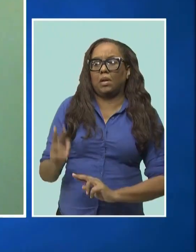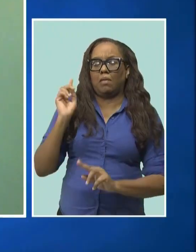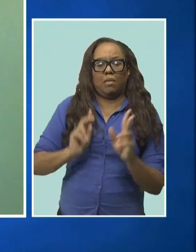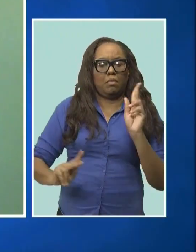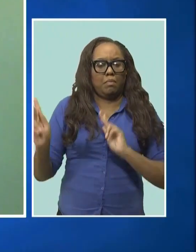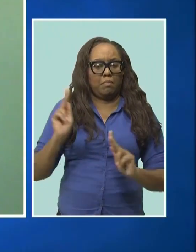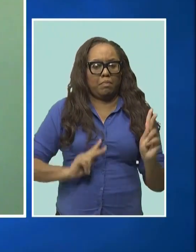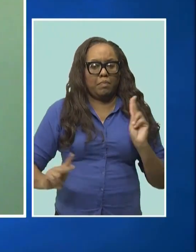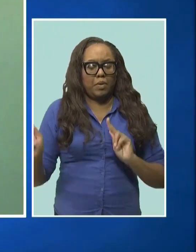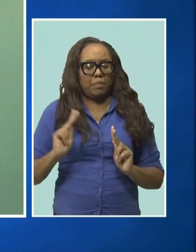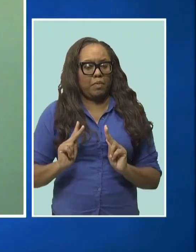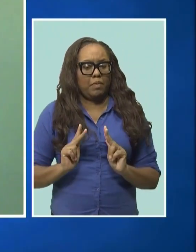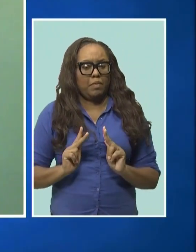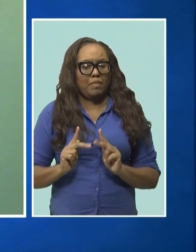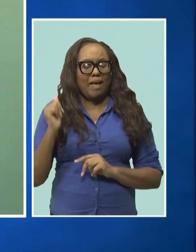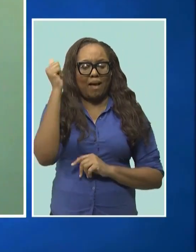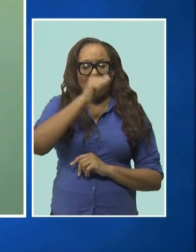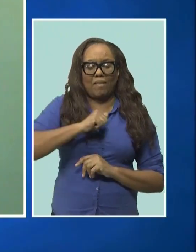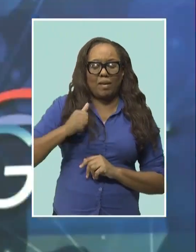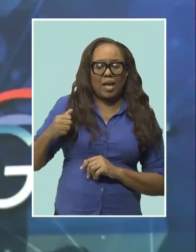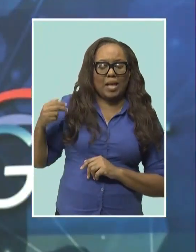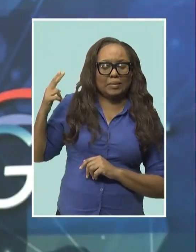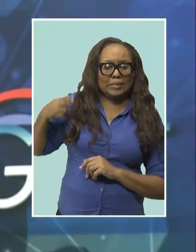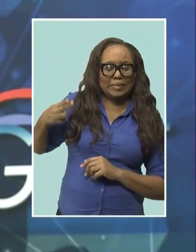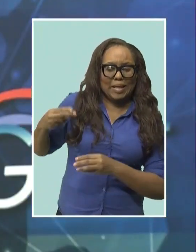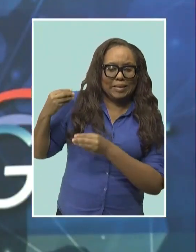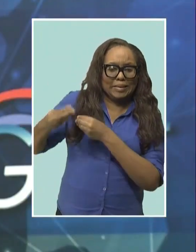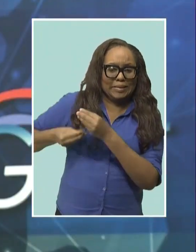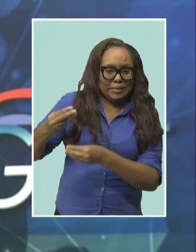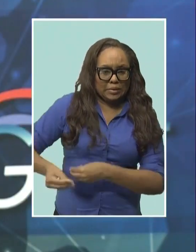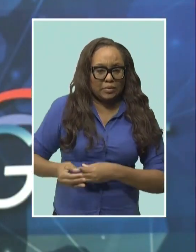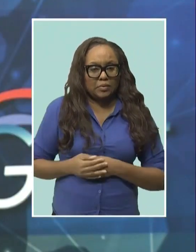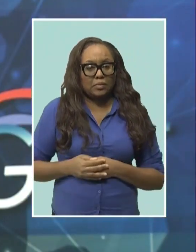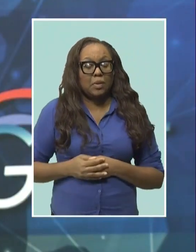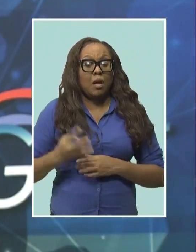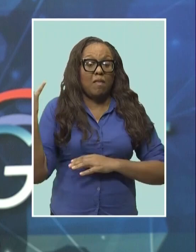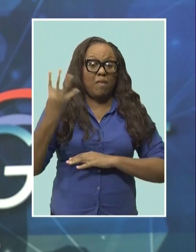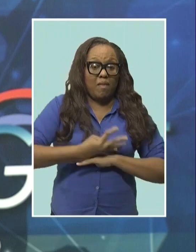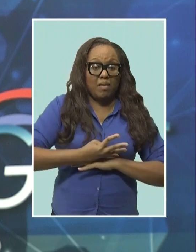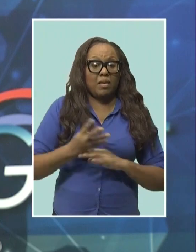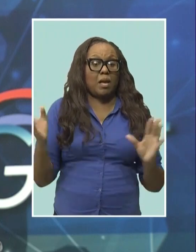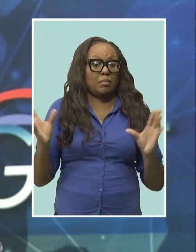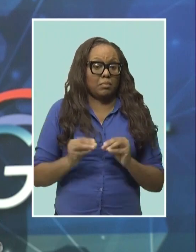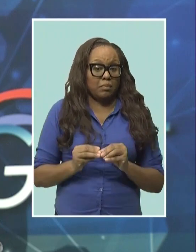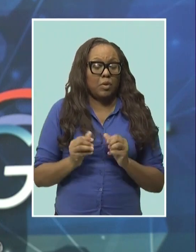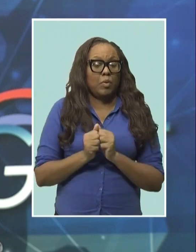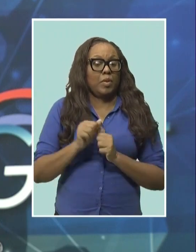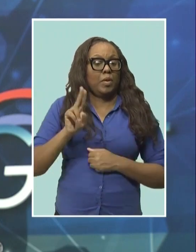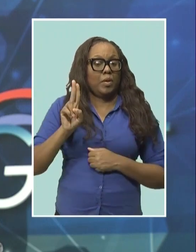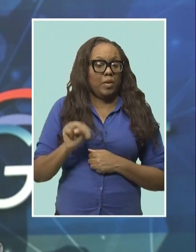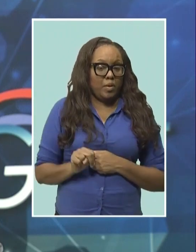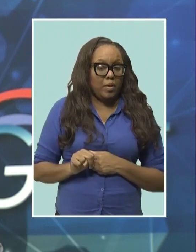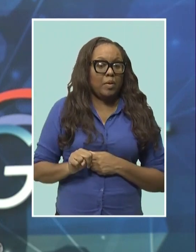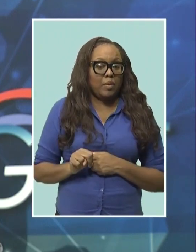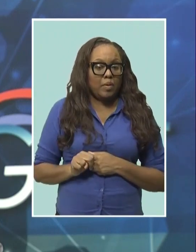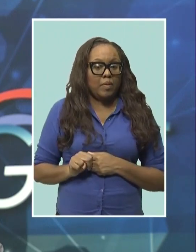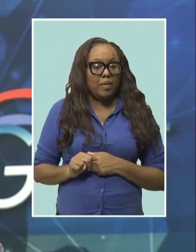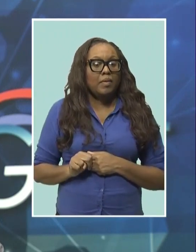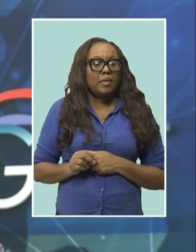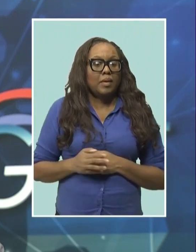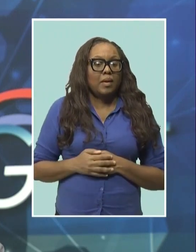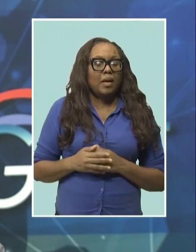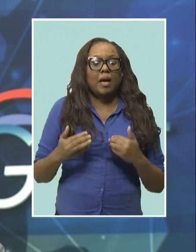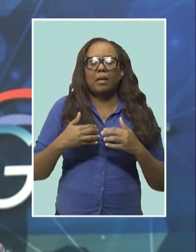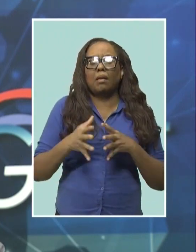people of African descent. The four-day session of the United Nations Permanent Forum on the People of African Descent